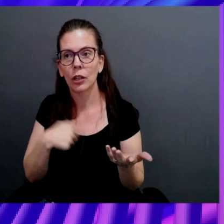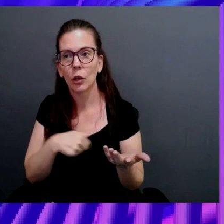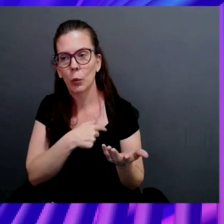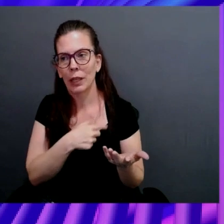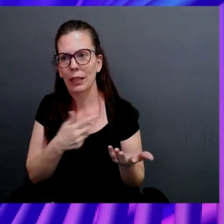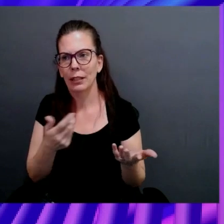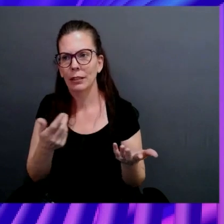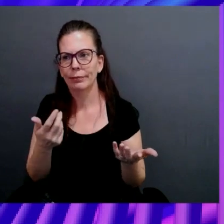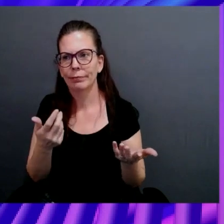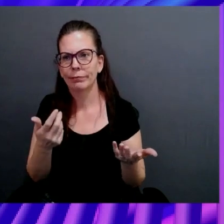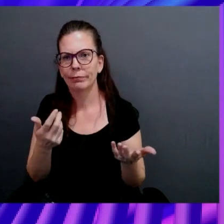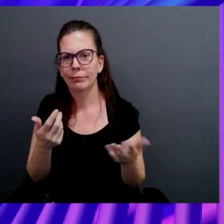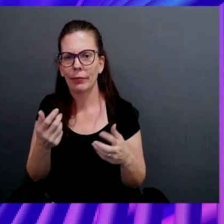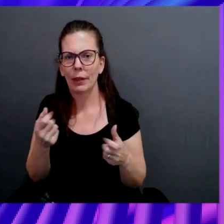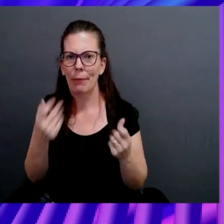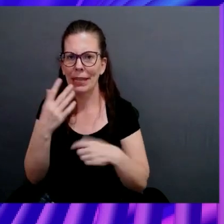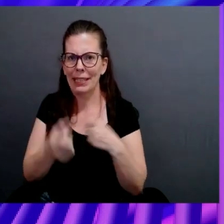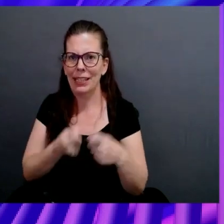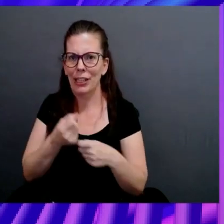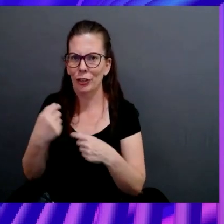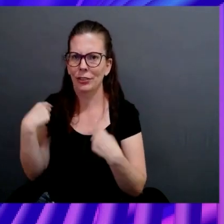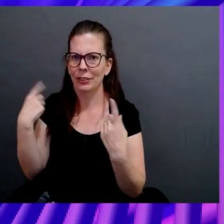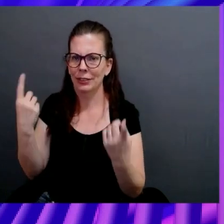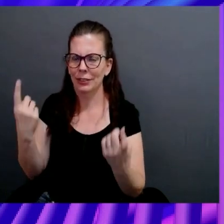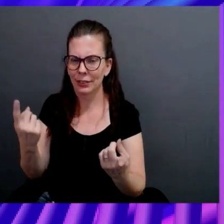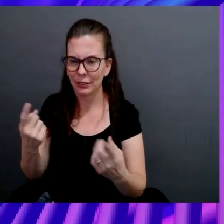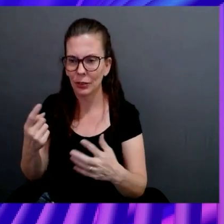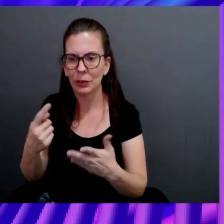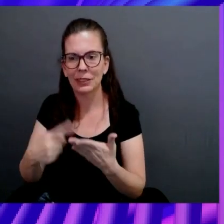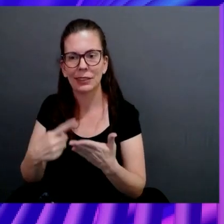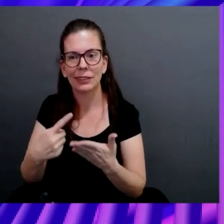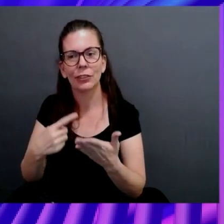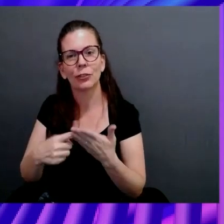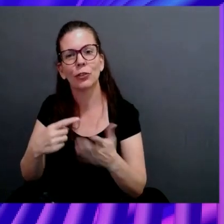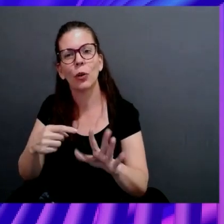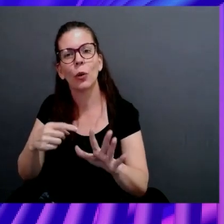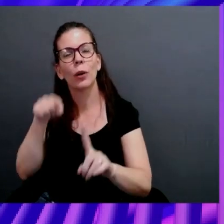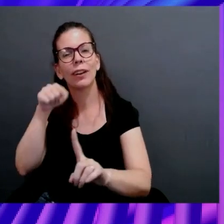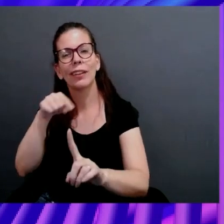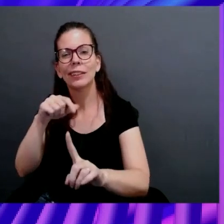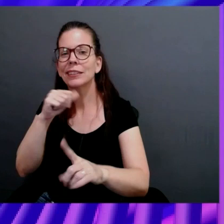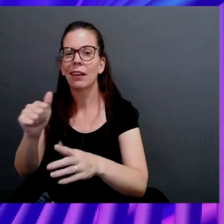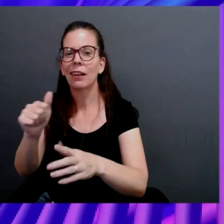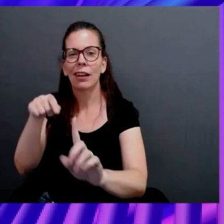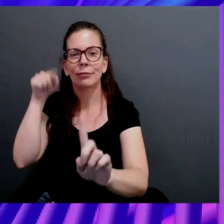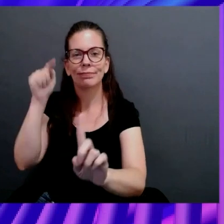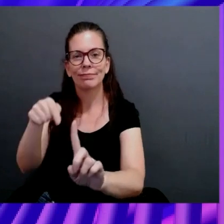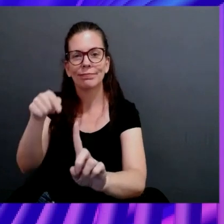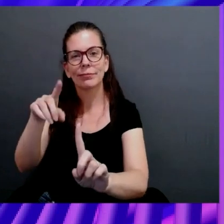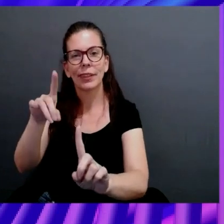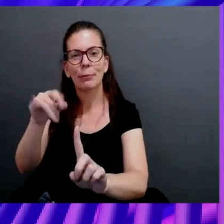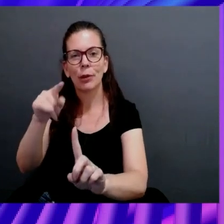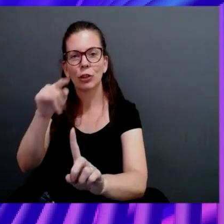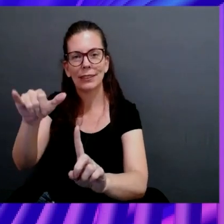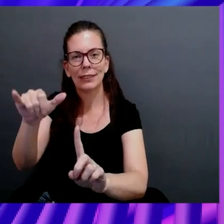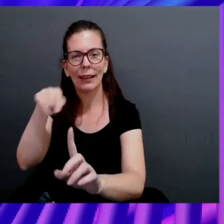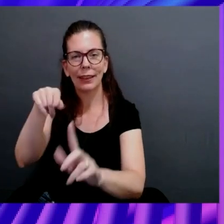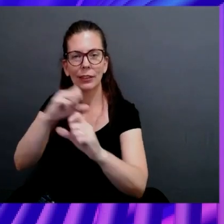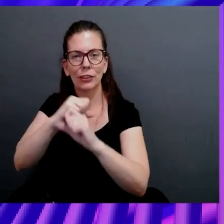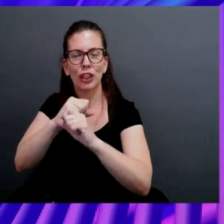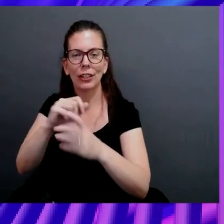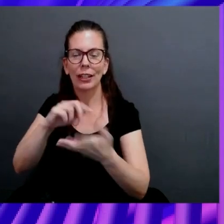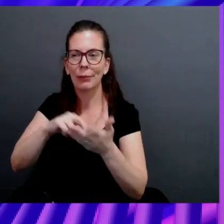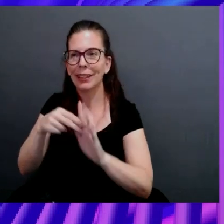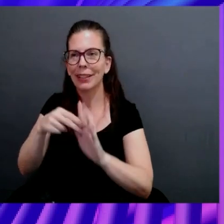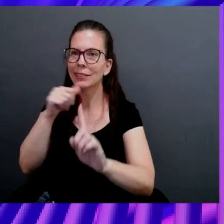going back years now, Steve Schmidt and other folks have talked about democratizing security. And part of that is not, like, it's not aspirational.